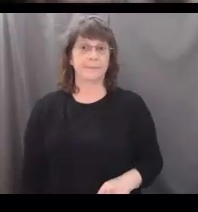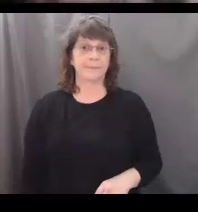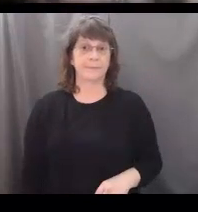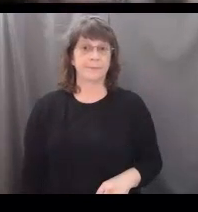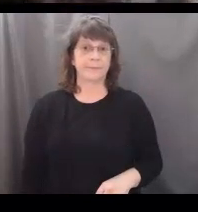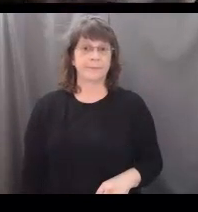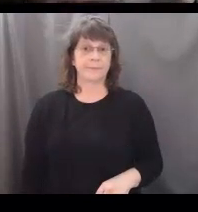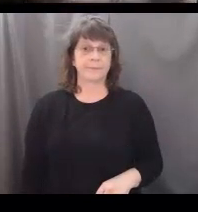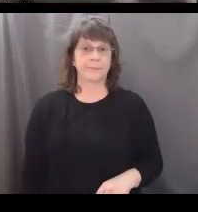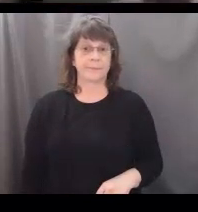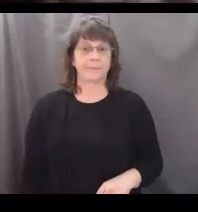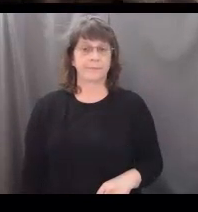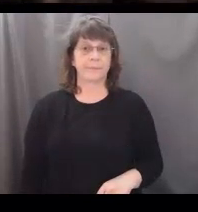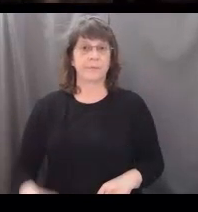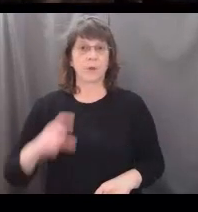The outer bark.